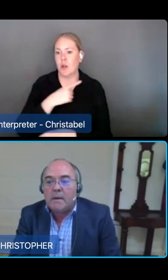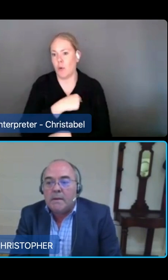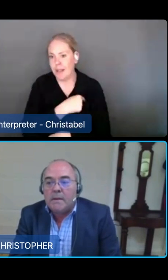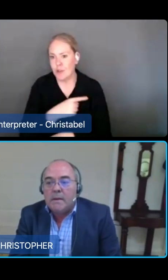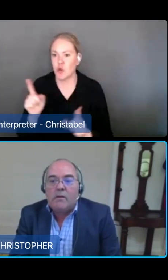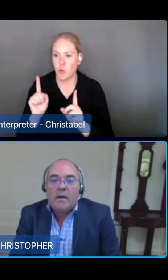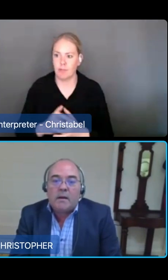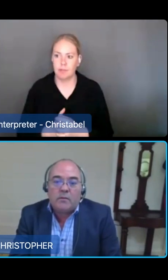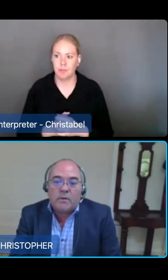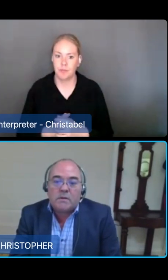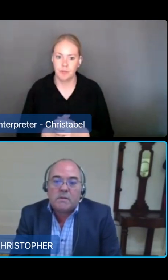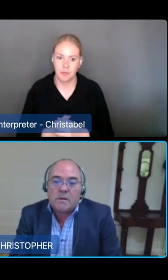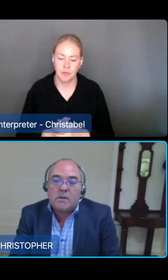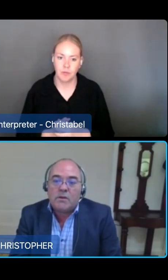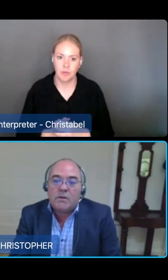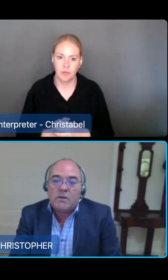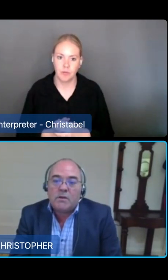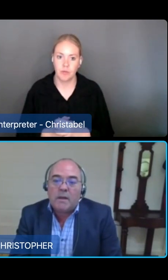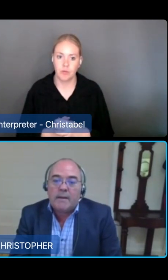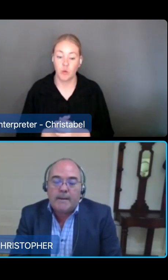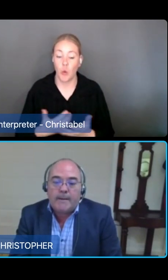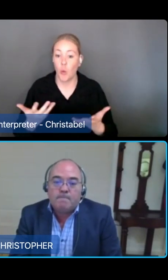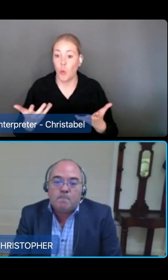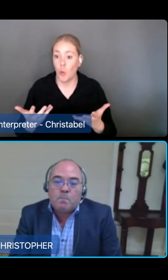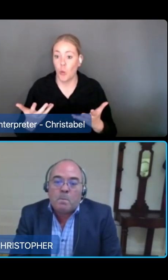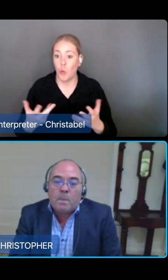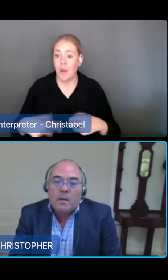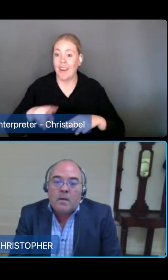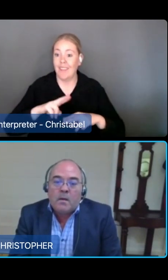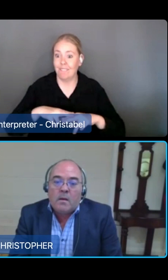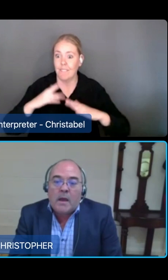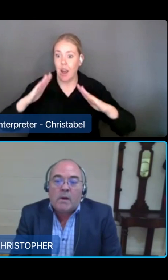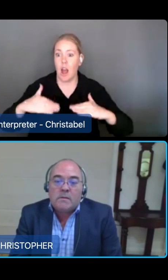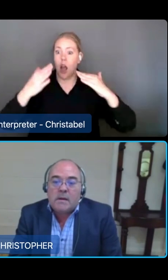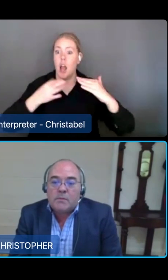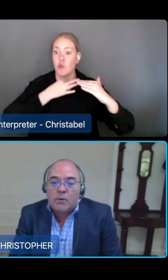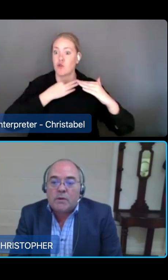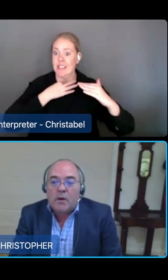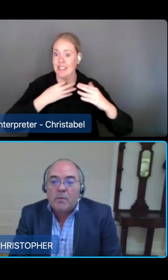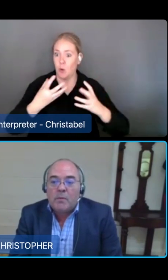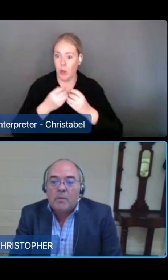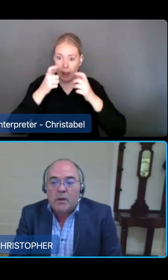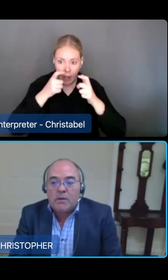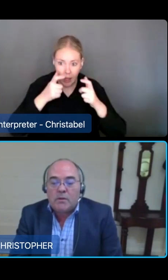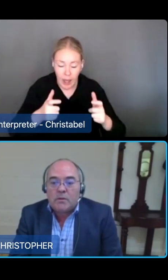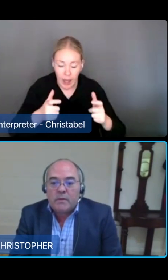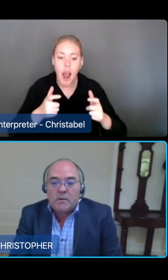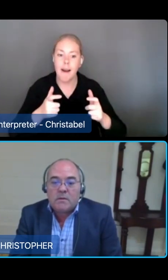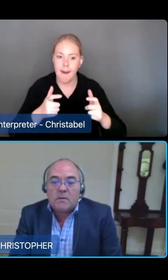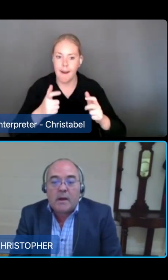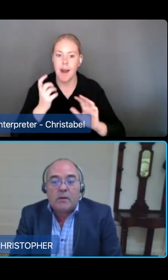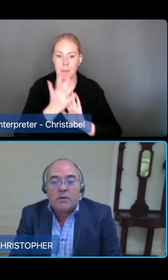number, the greater the risks associated with that care. Category one talks to home and community